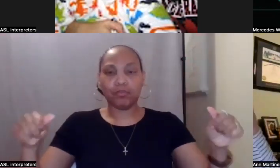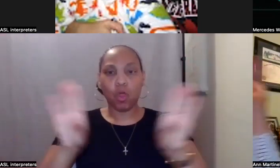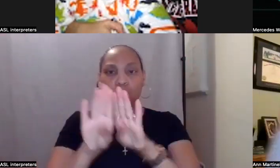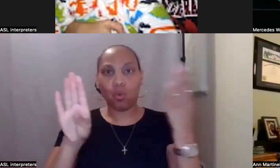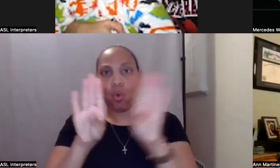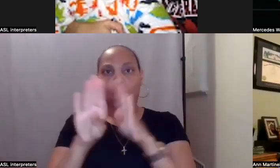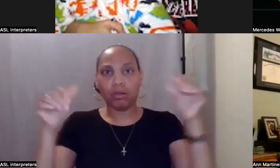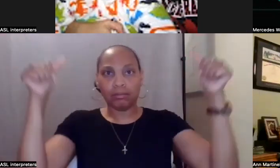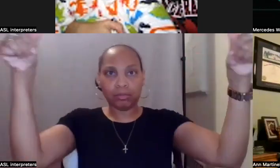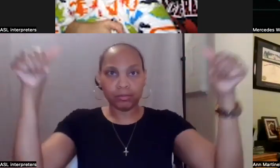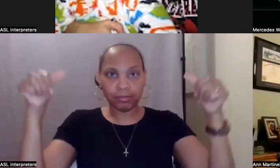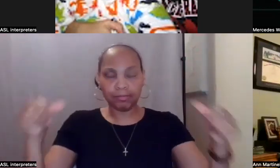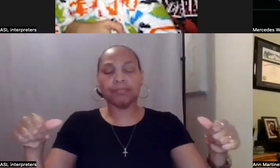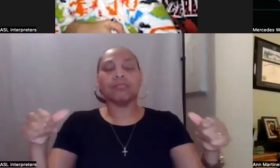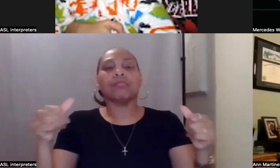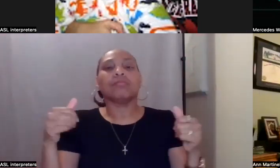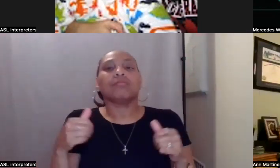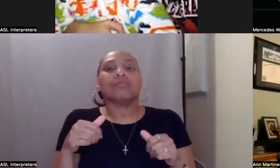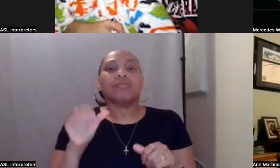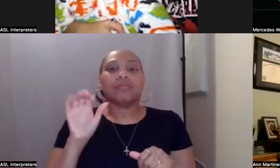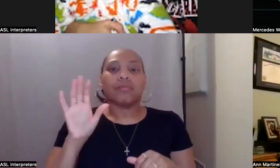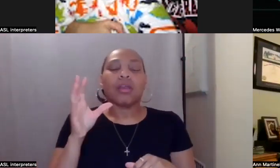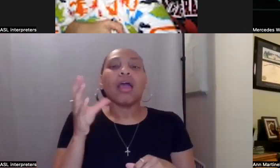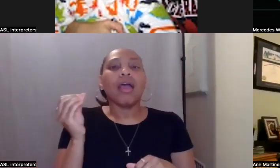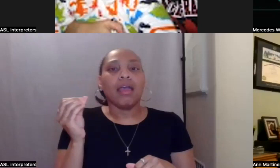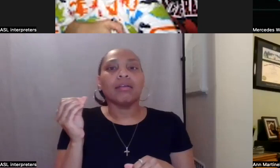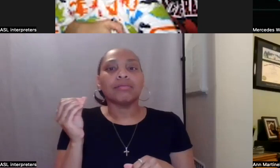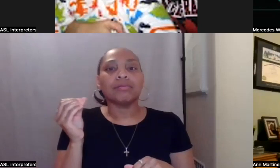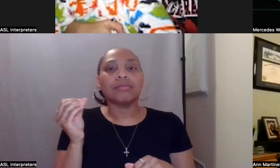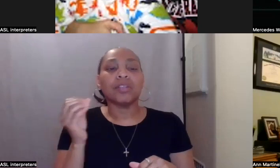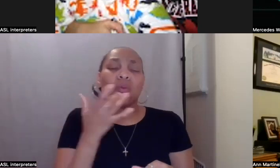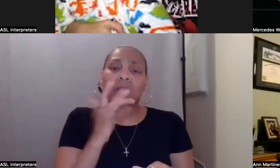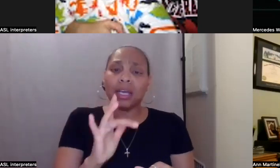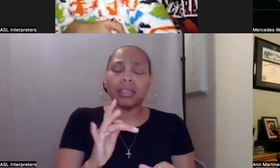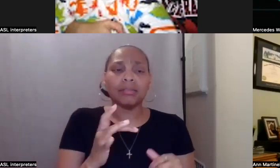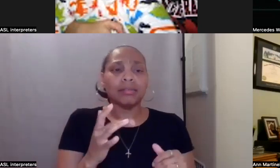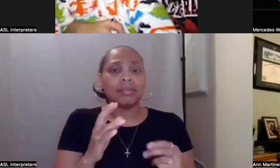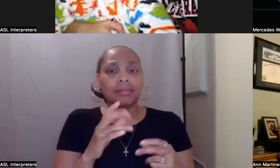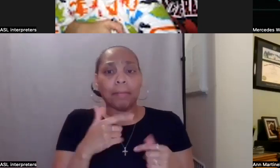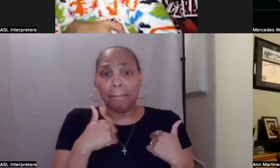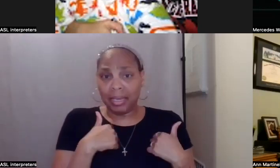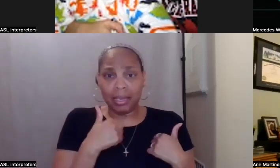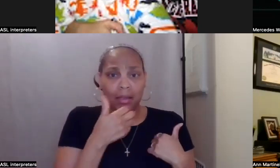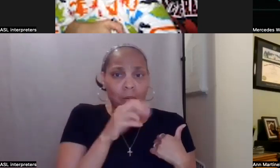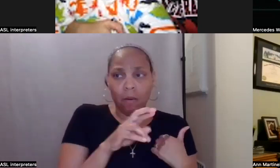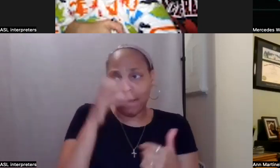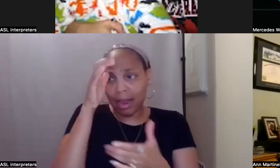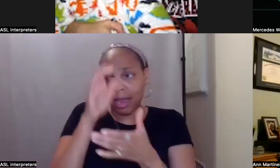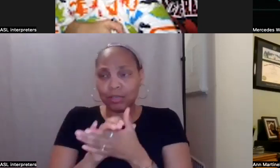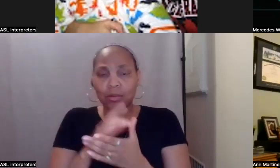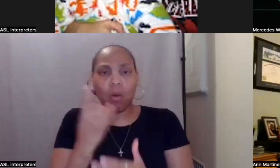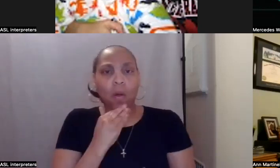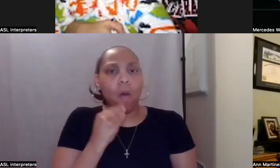they enter and leave our home each day. Uh, we're very lucky that either my husband or I can be at home when someone arrives